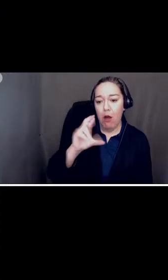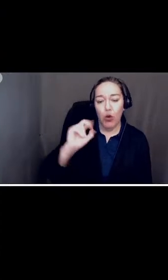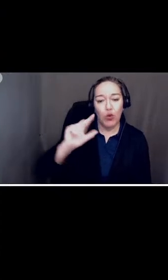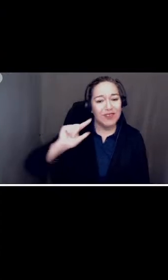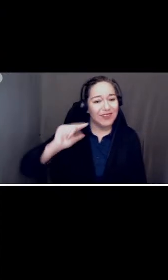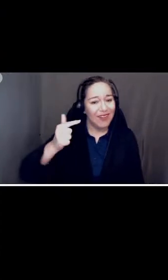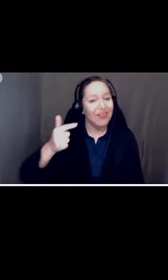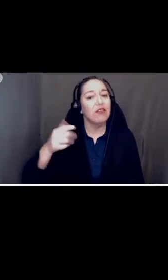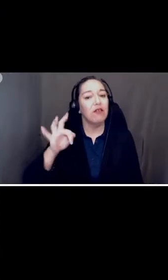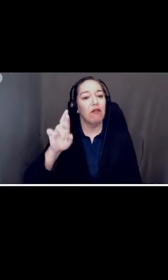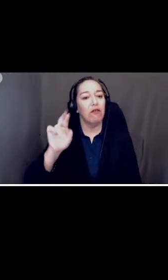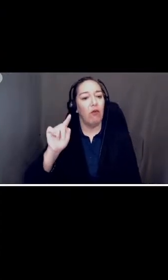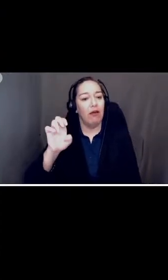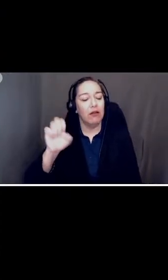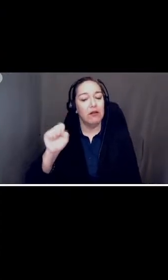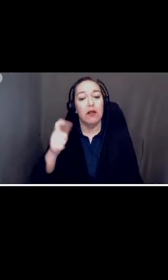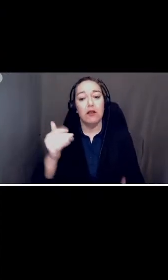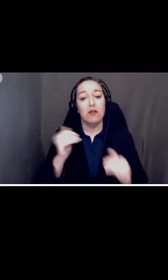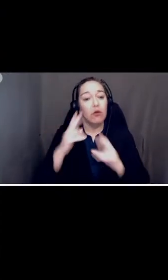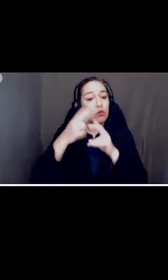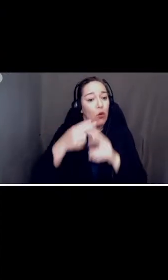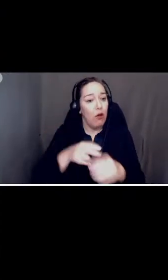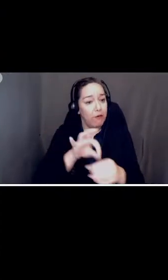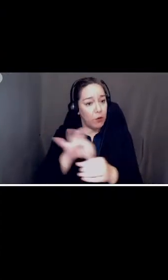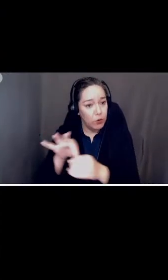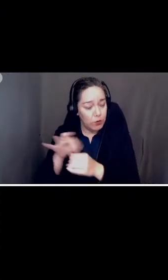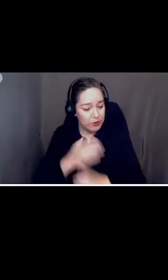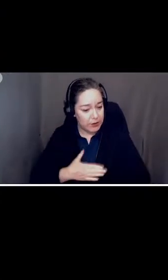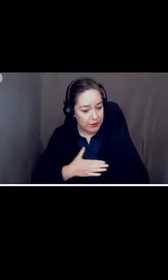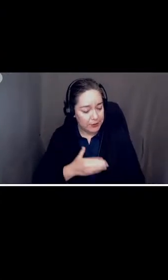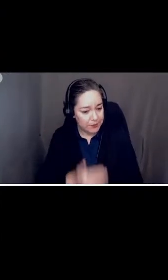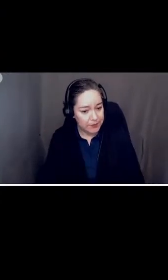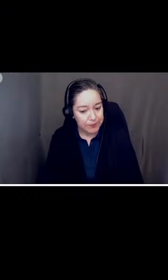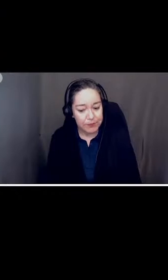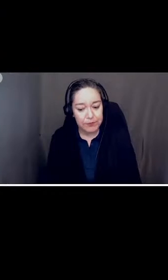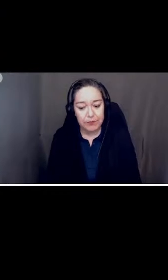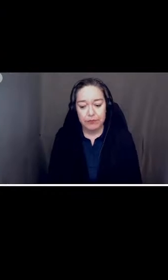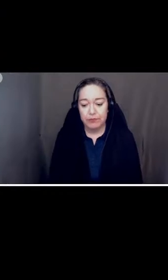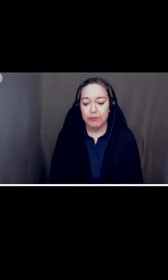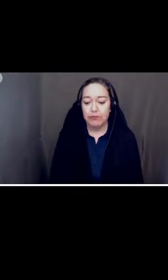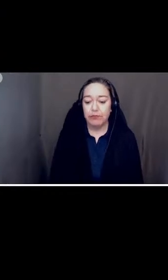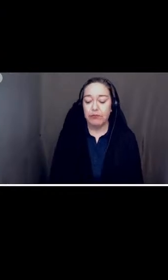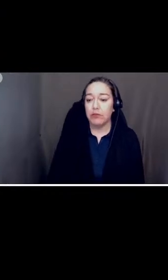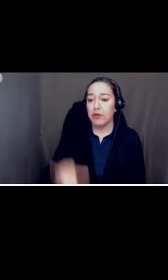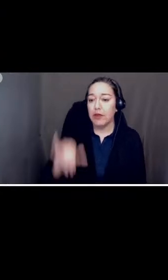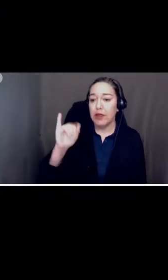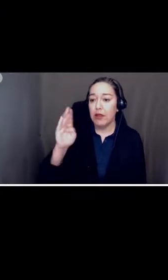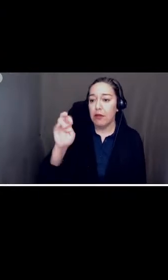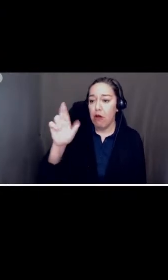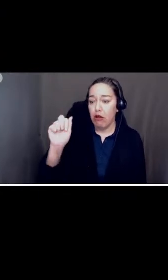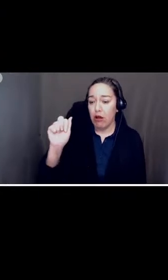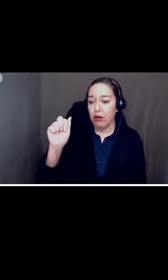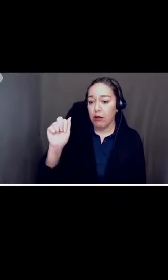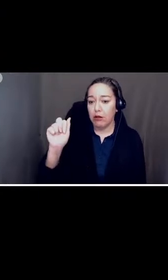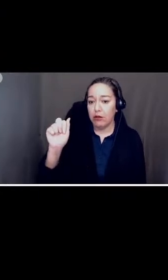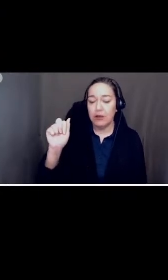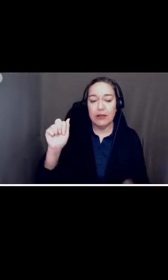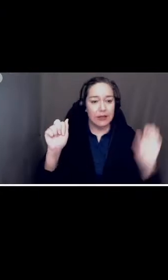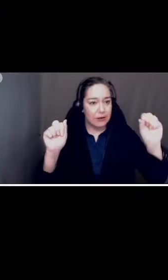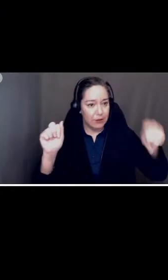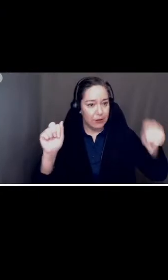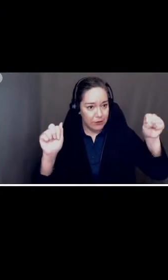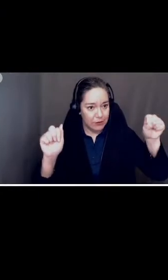fuentes yes miss medina roll call vote please board member ibarra yes